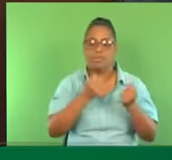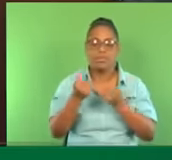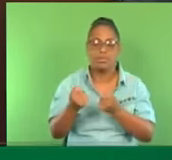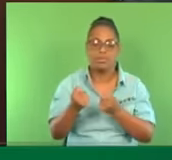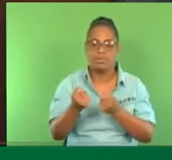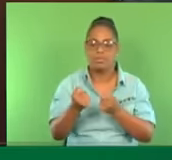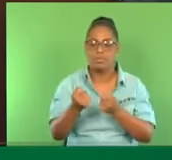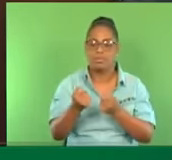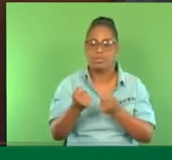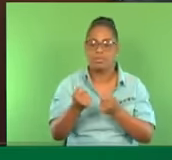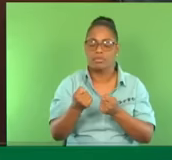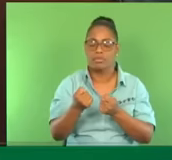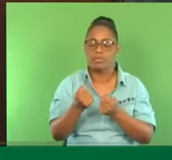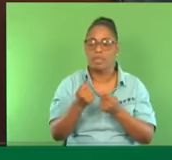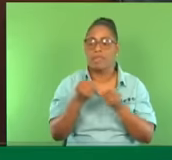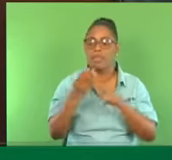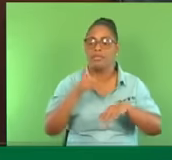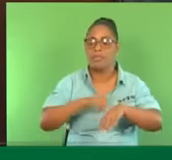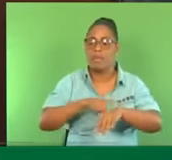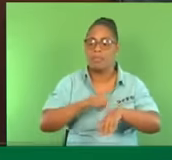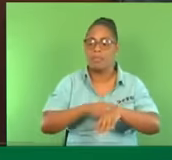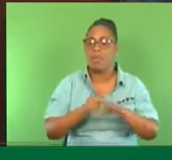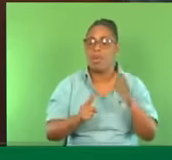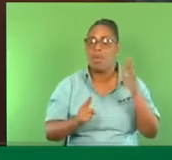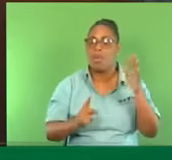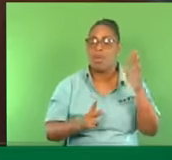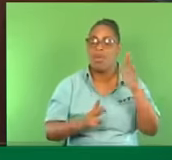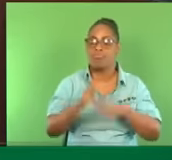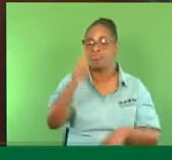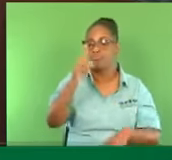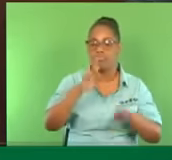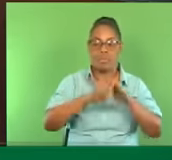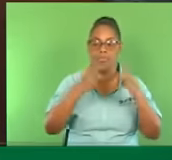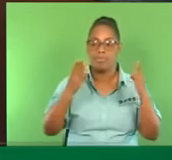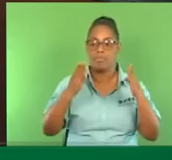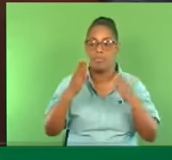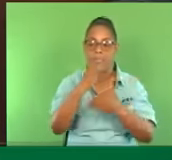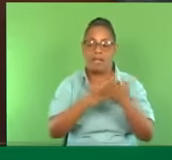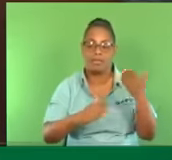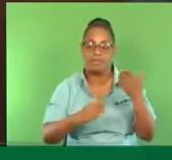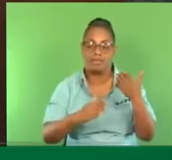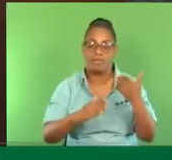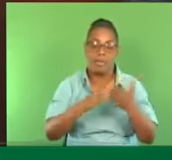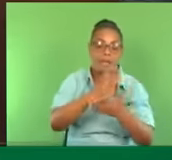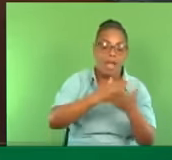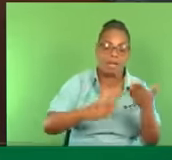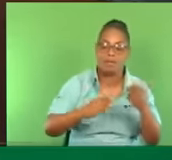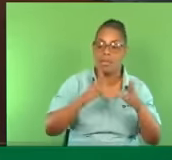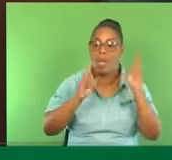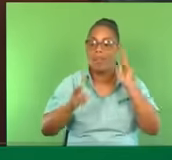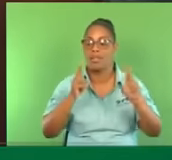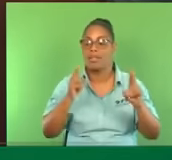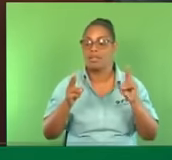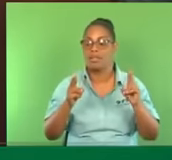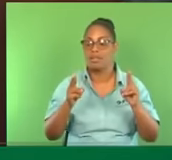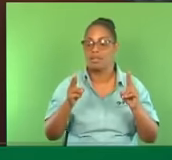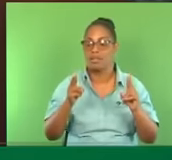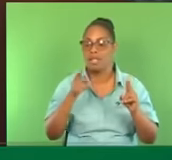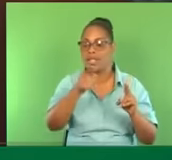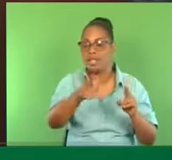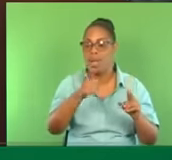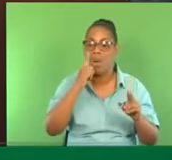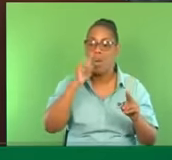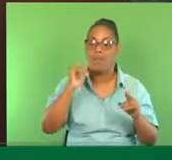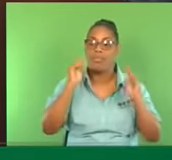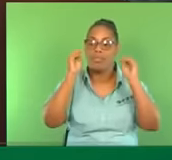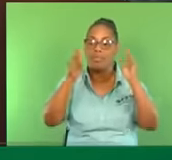cut a ribbon to open half a mile, quarter mile. This Minister will be remembered as the Minister who